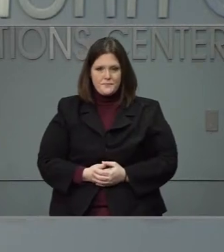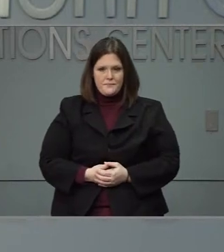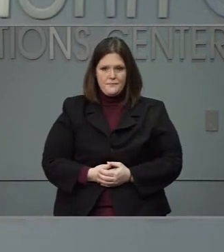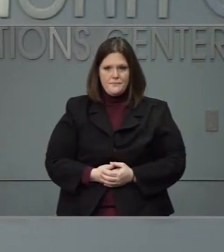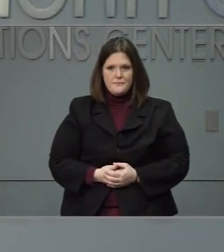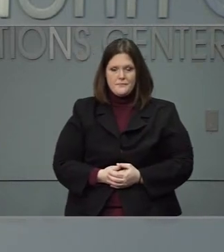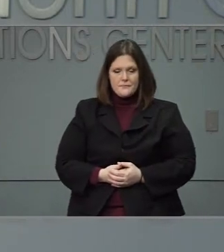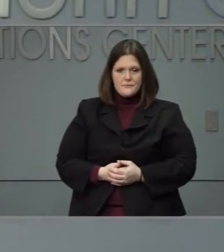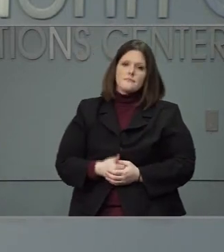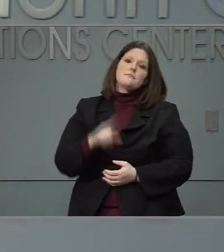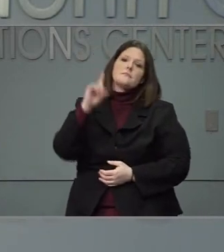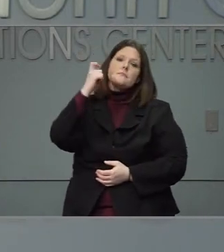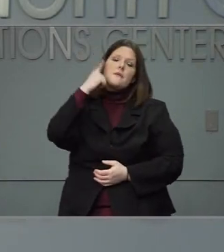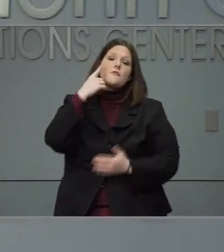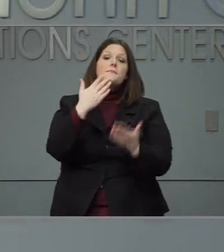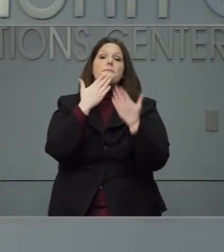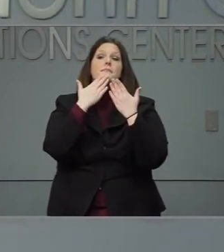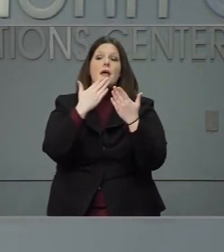Thanks next question, please.